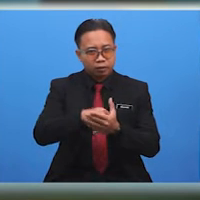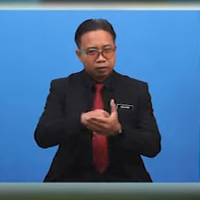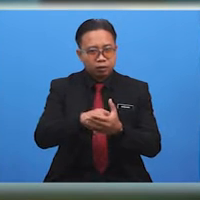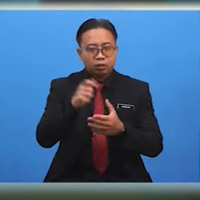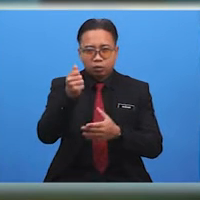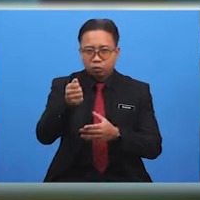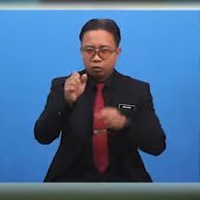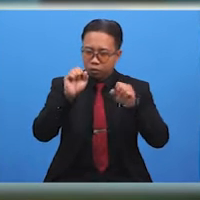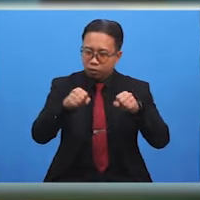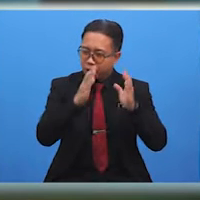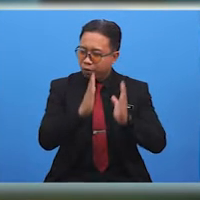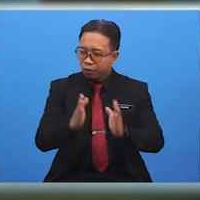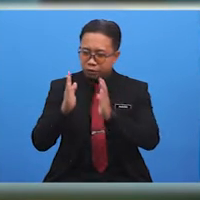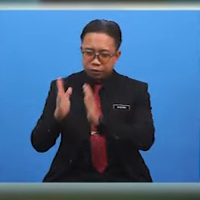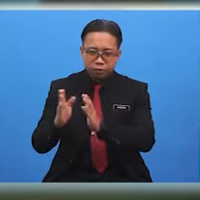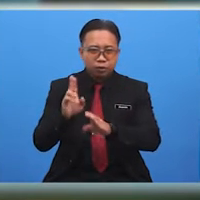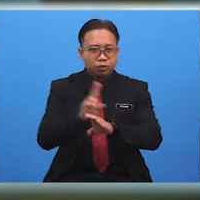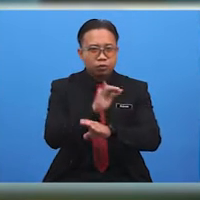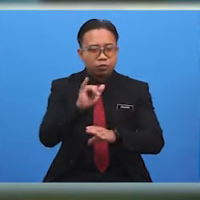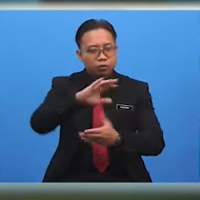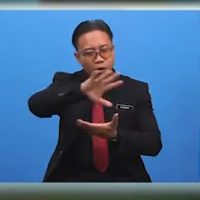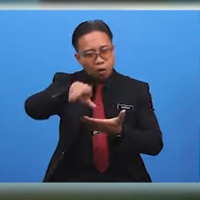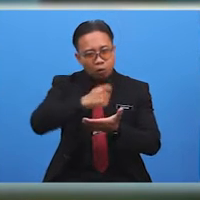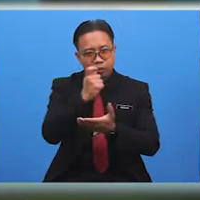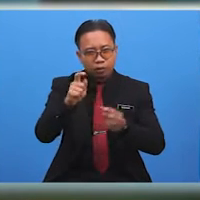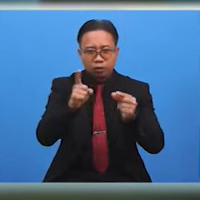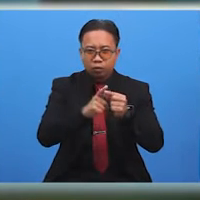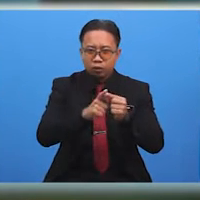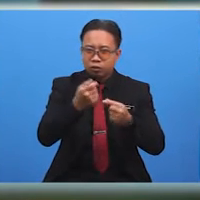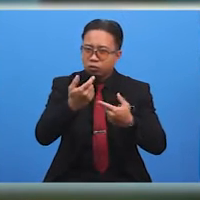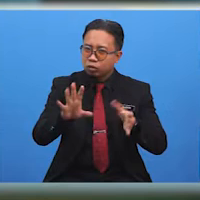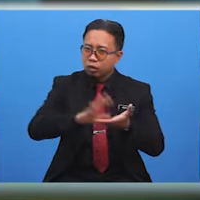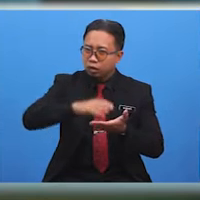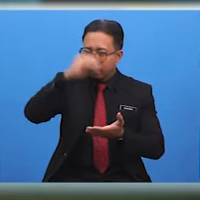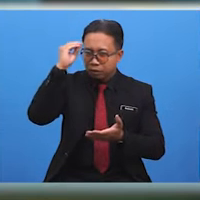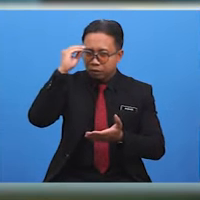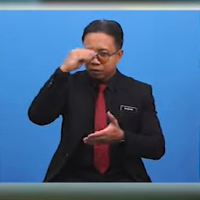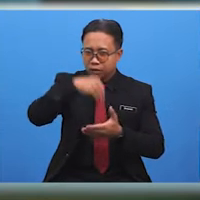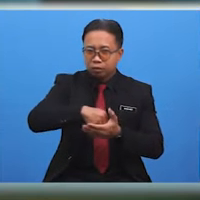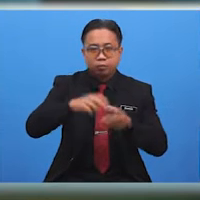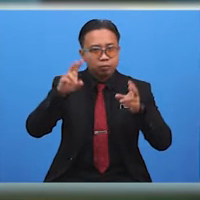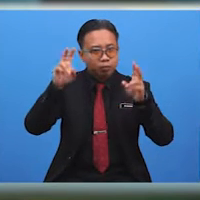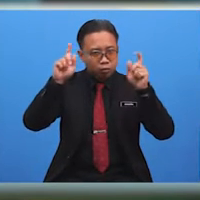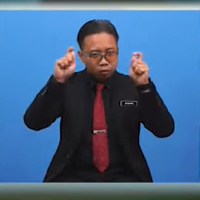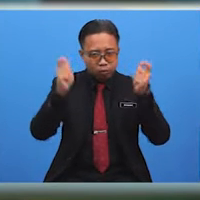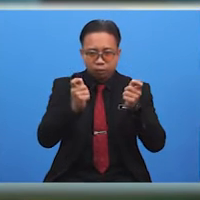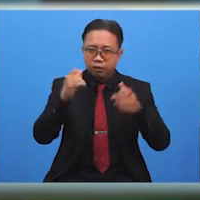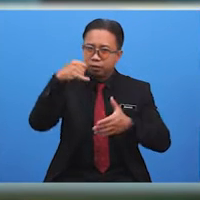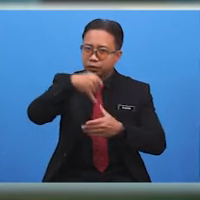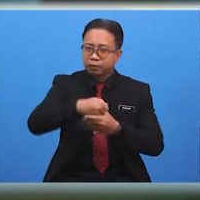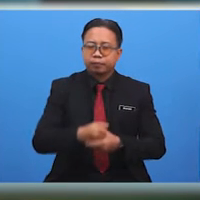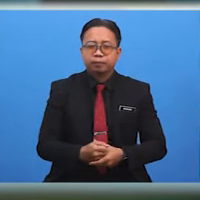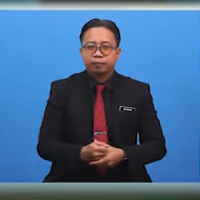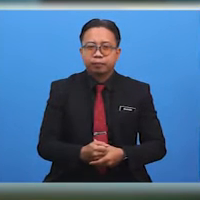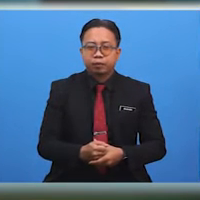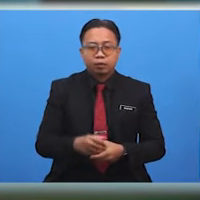segment, you will make arrangements using all the words that you have learned in this topic It will